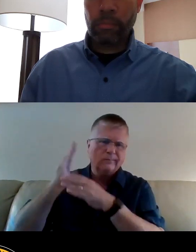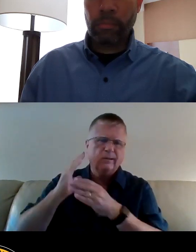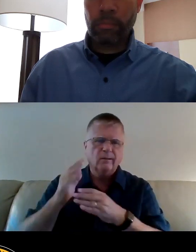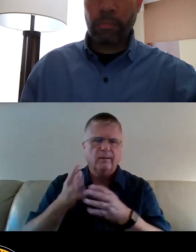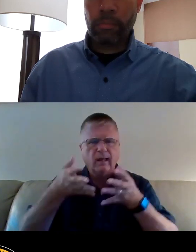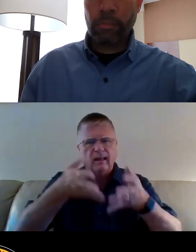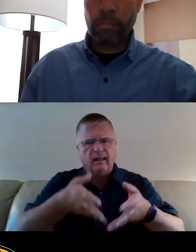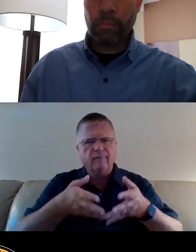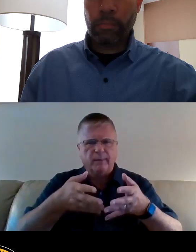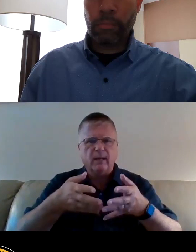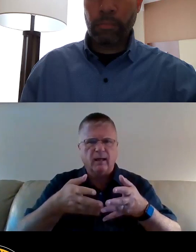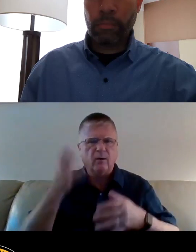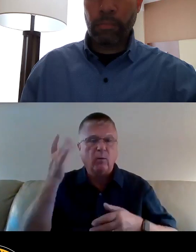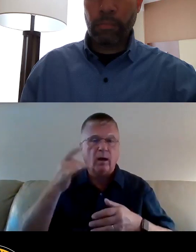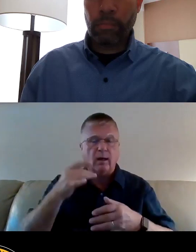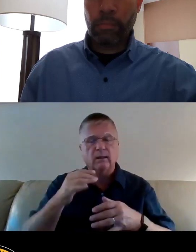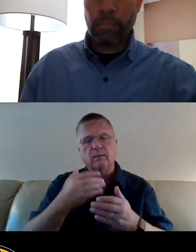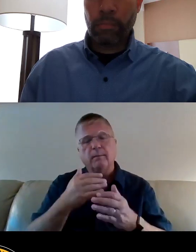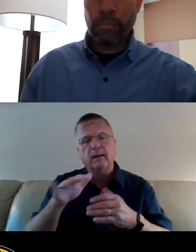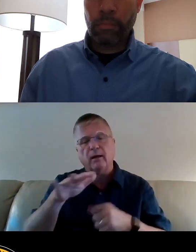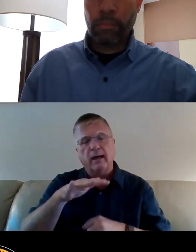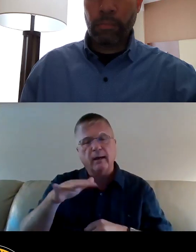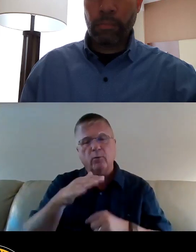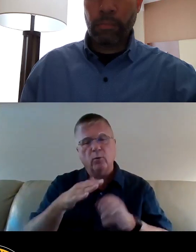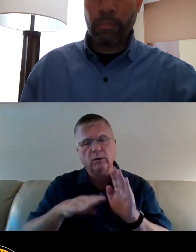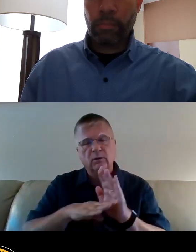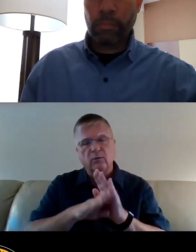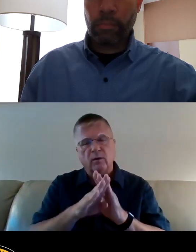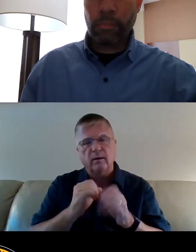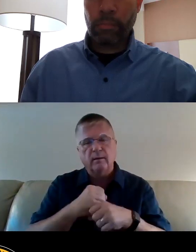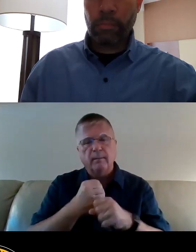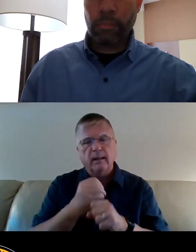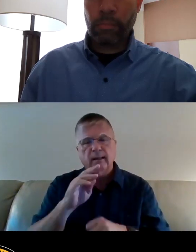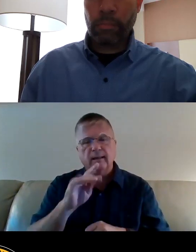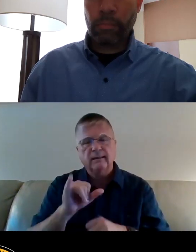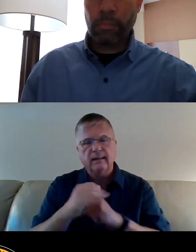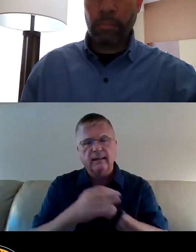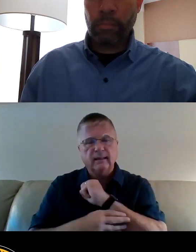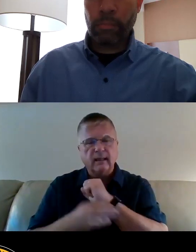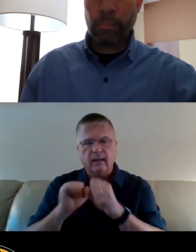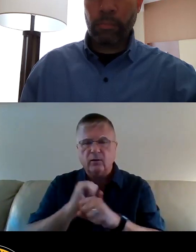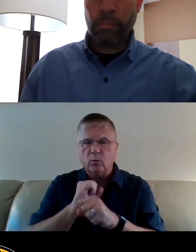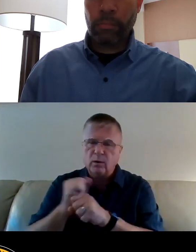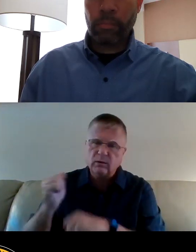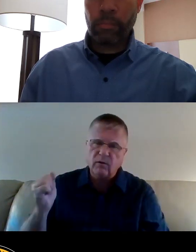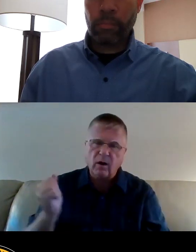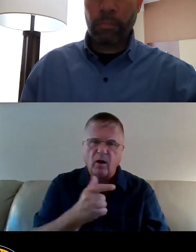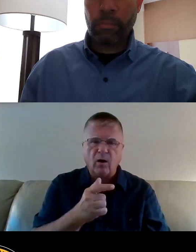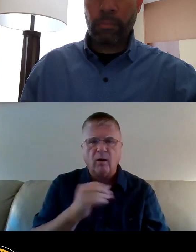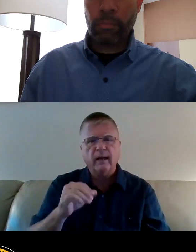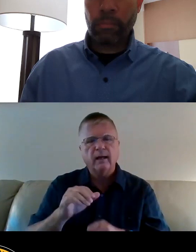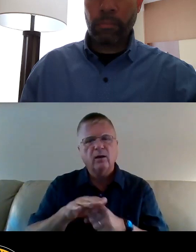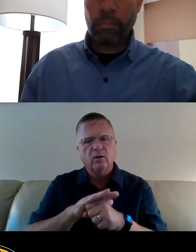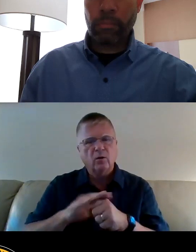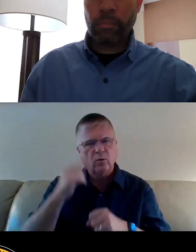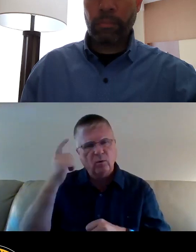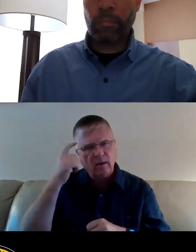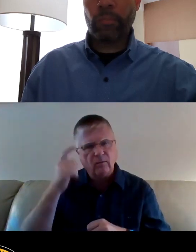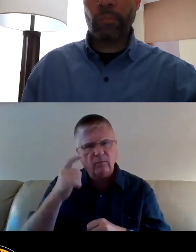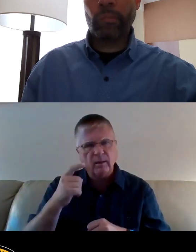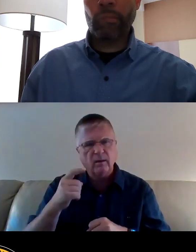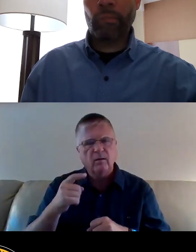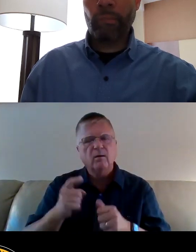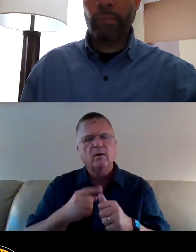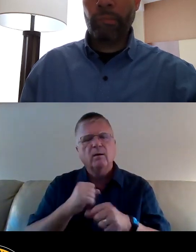can thrive. In order to build a city and county that works for all of us and our local governments, we must ensure a